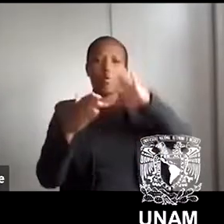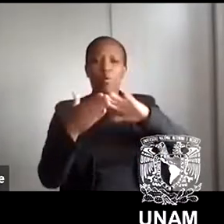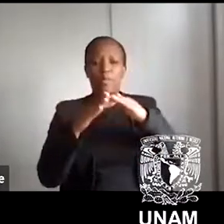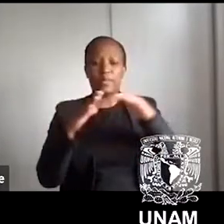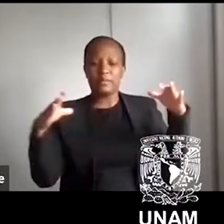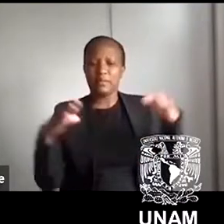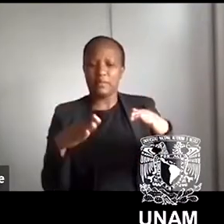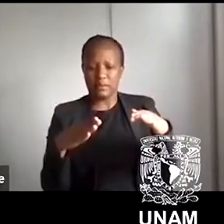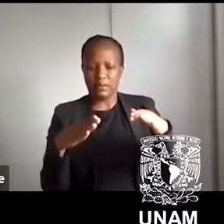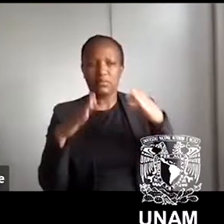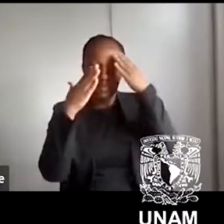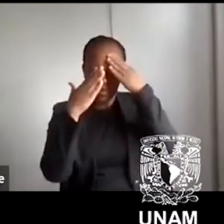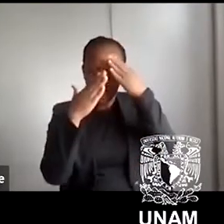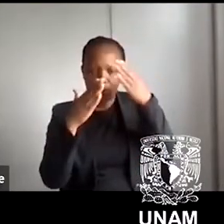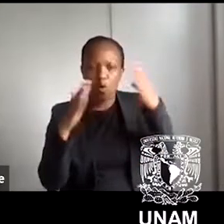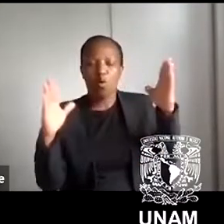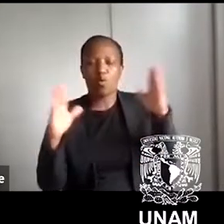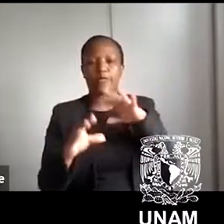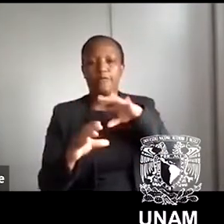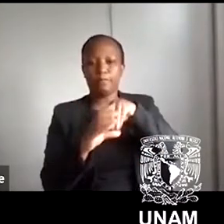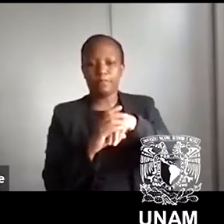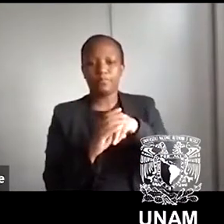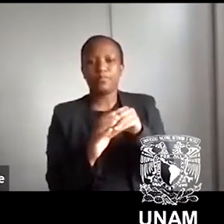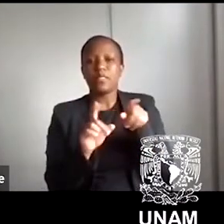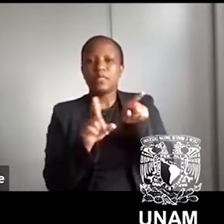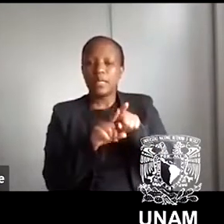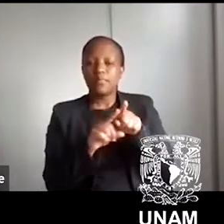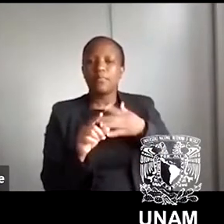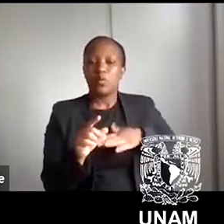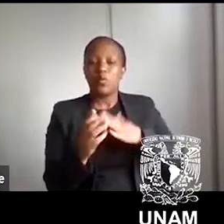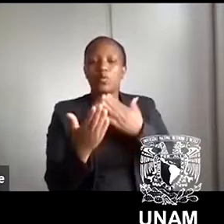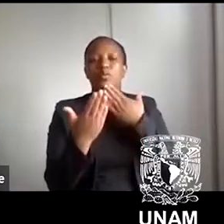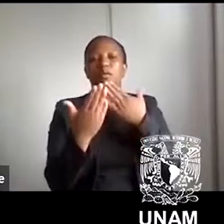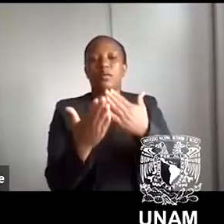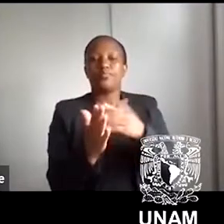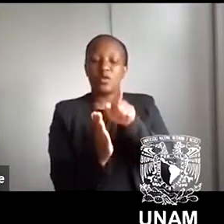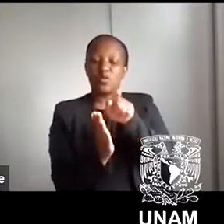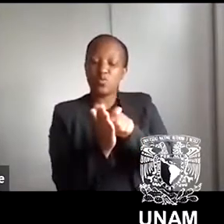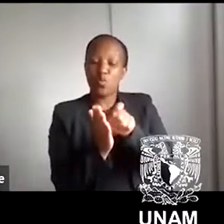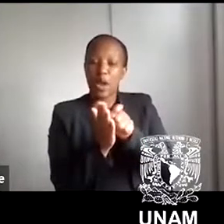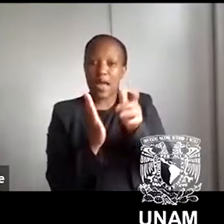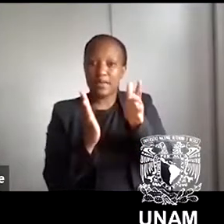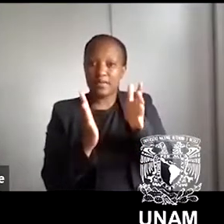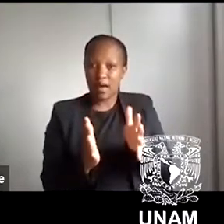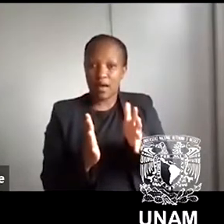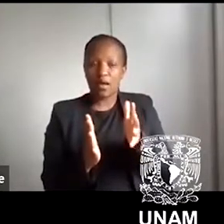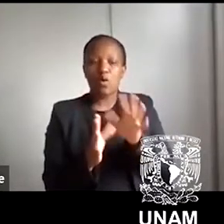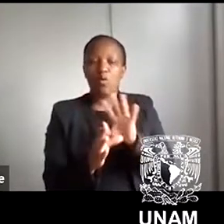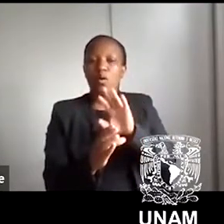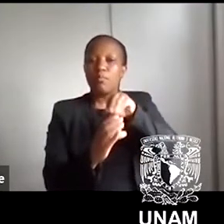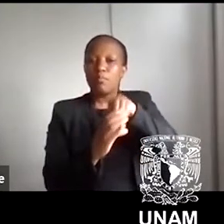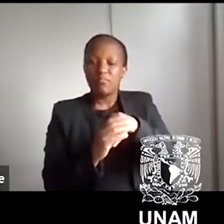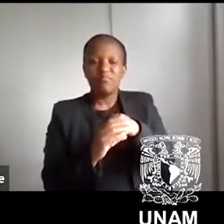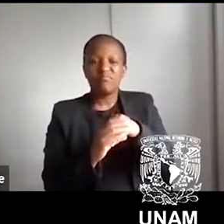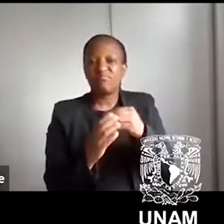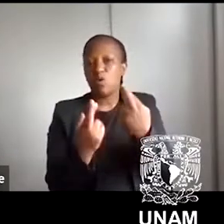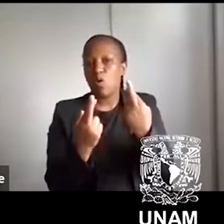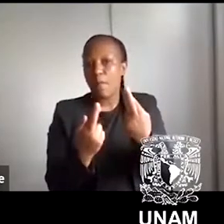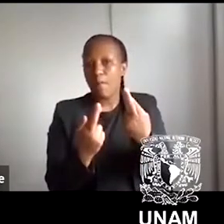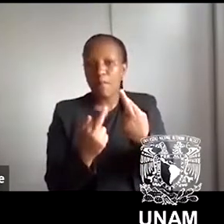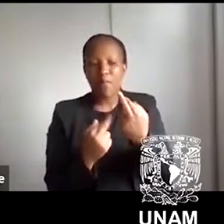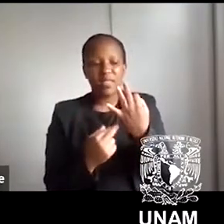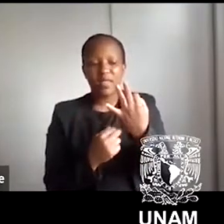thank you also in advance to the writers who will be drawn into this conversation over the next, hopefully, two or three